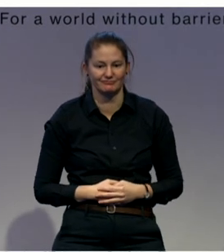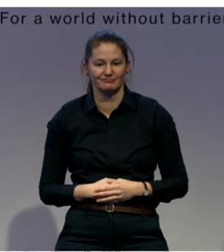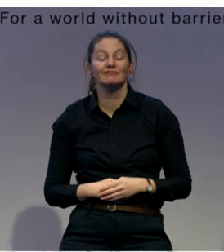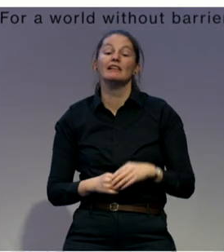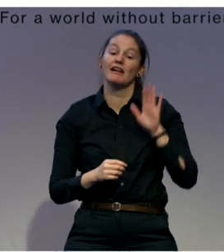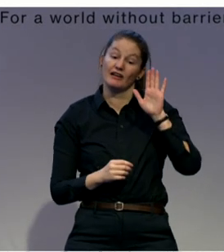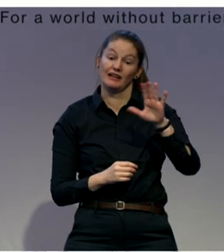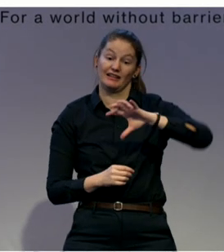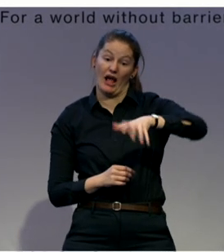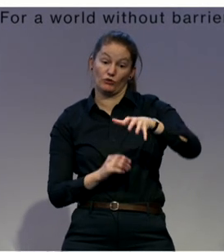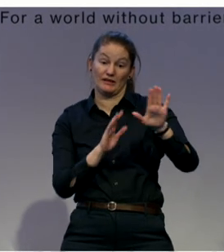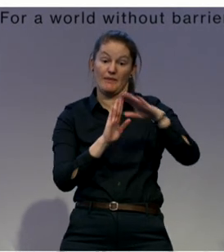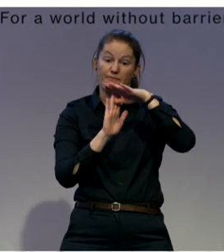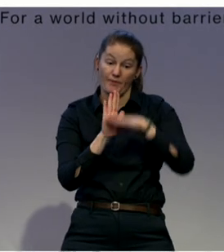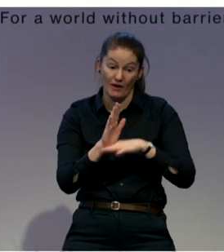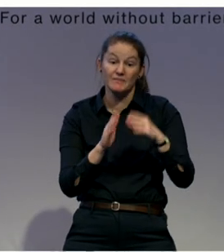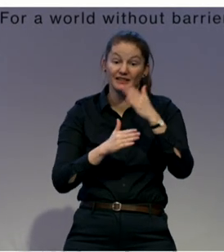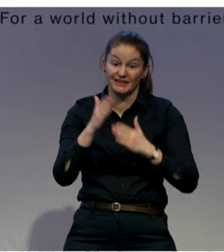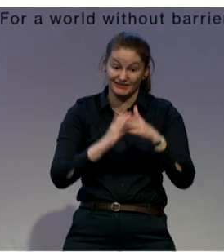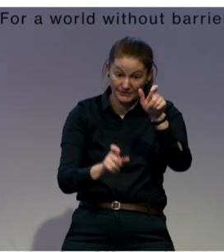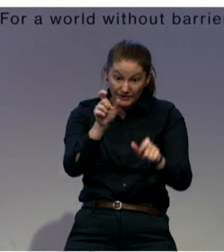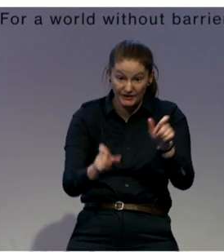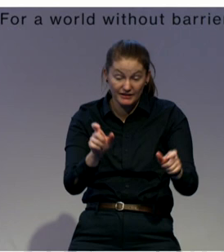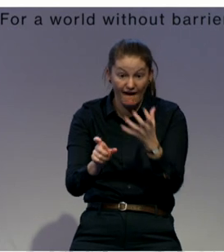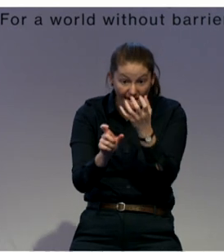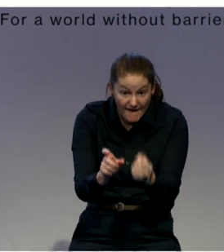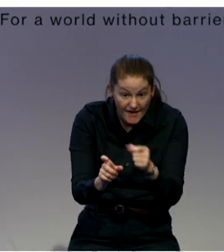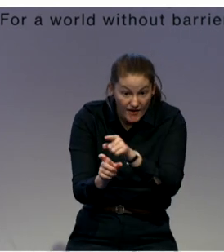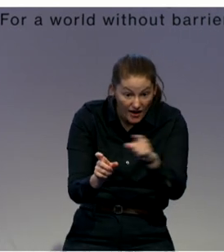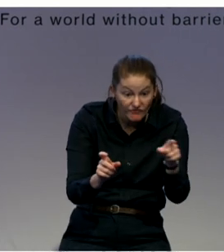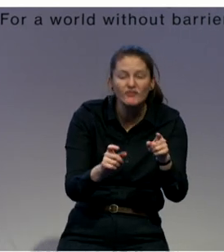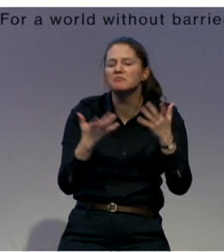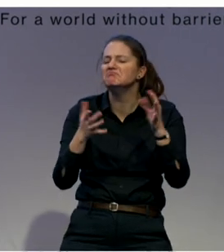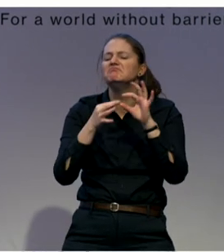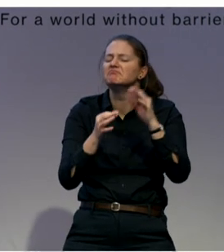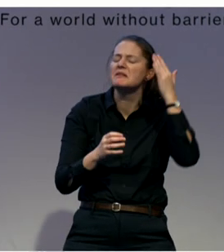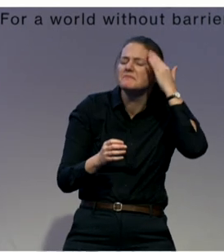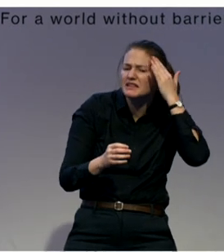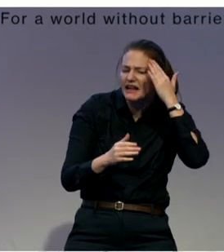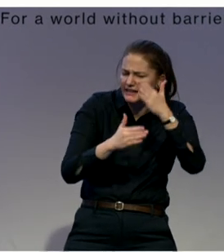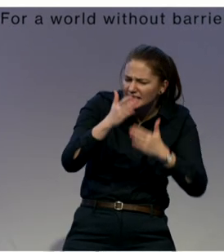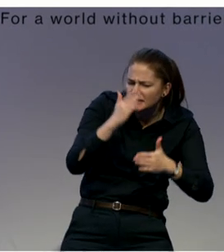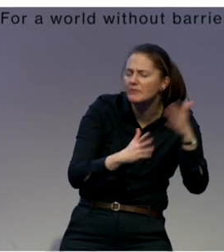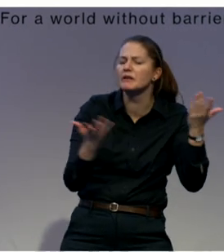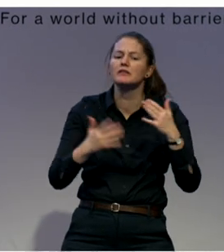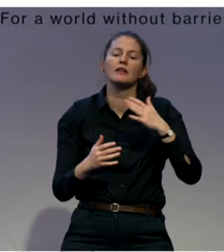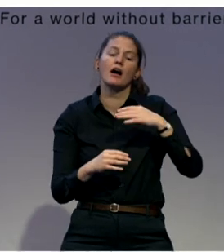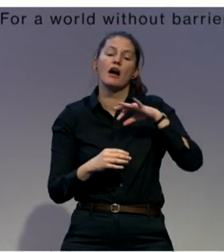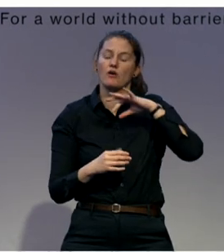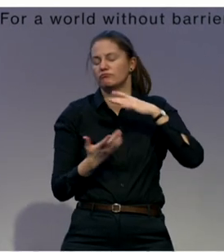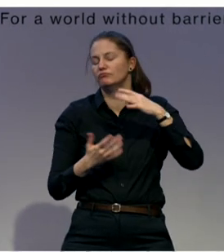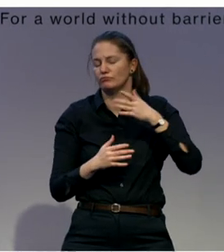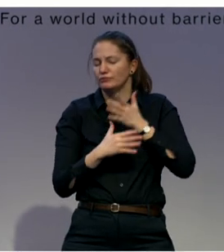intellectual disabilities aimed to